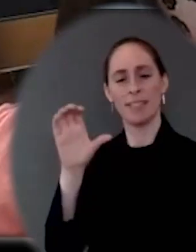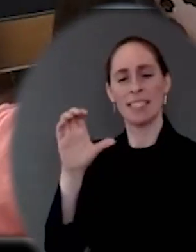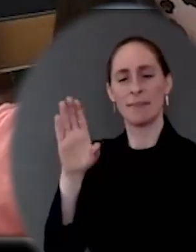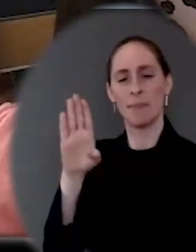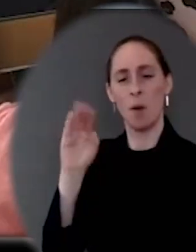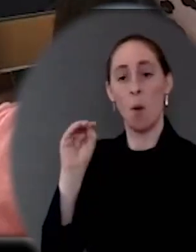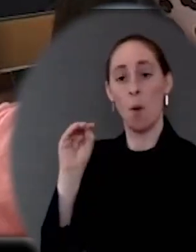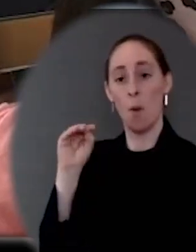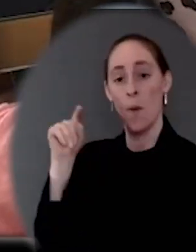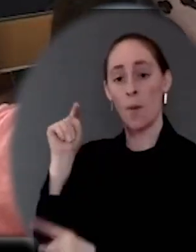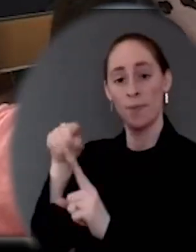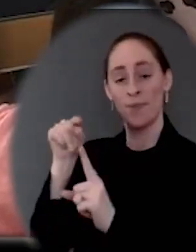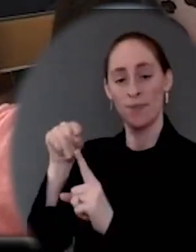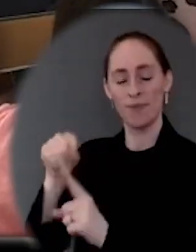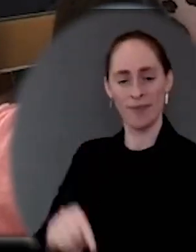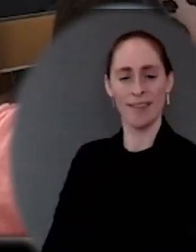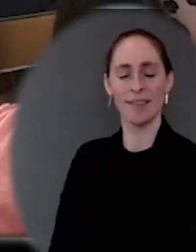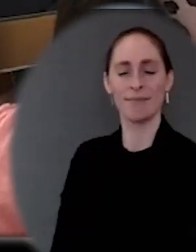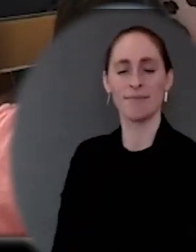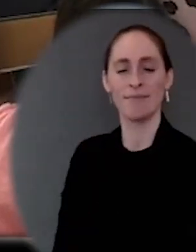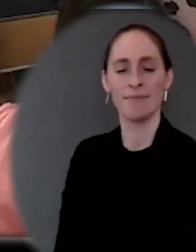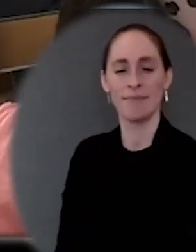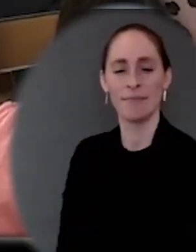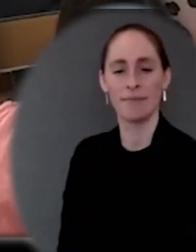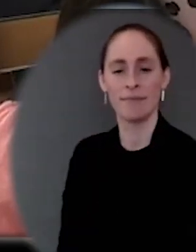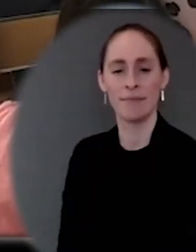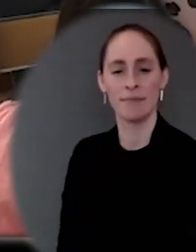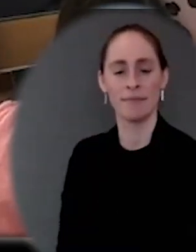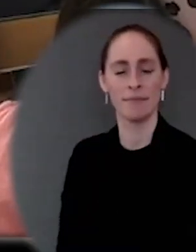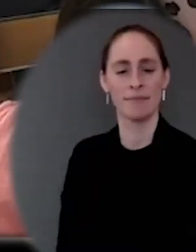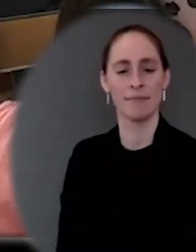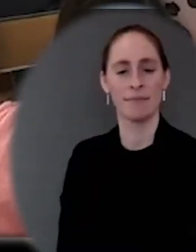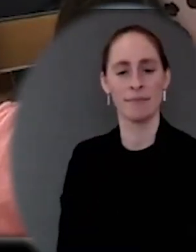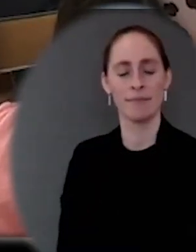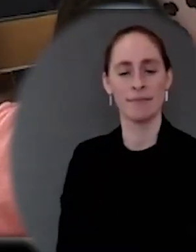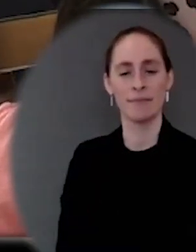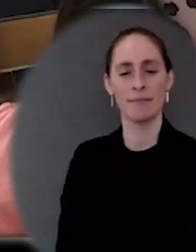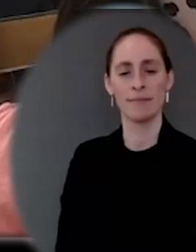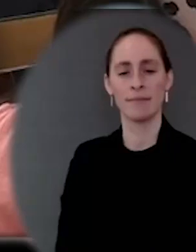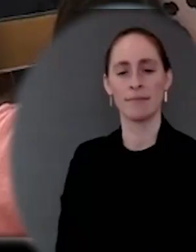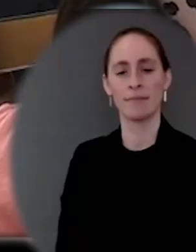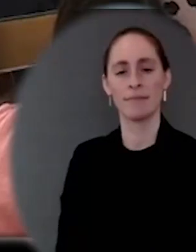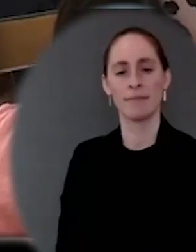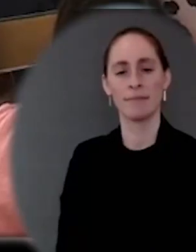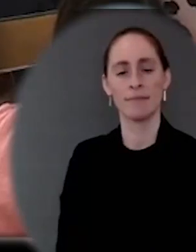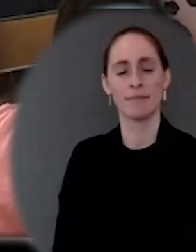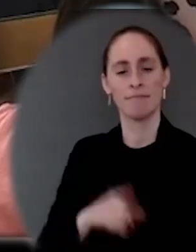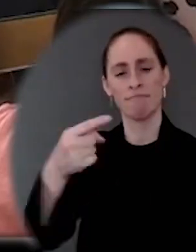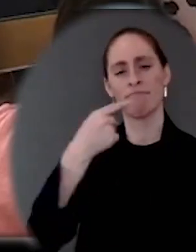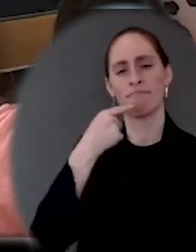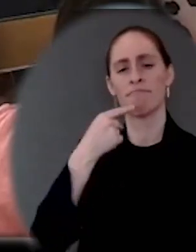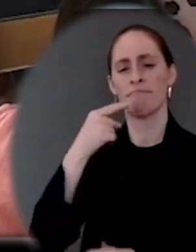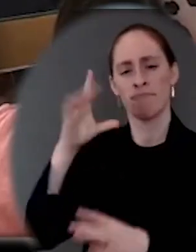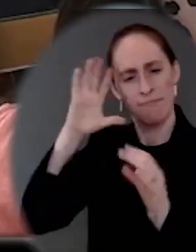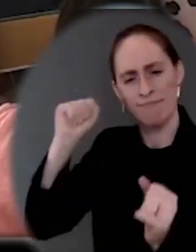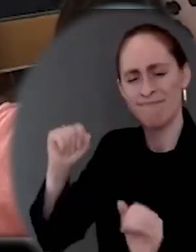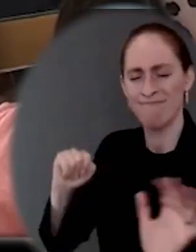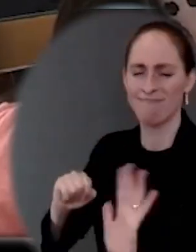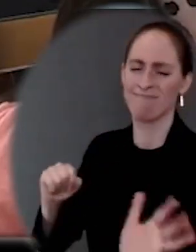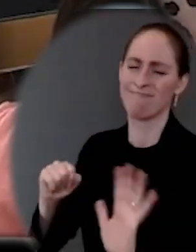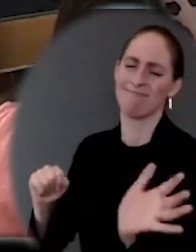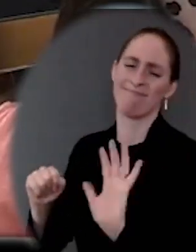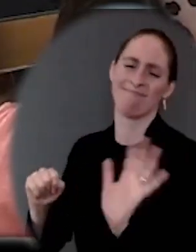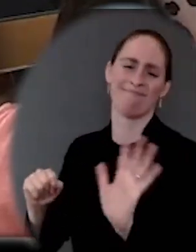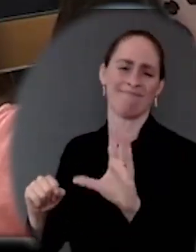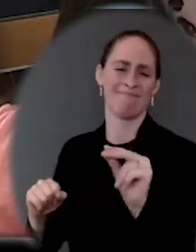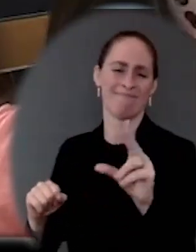Ms. you explained why you didn't think it was valid, said that the President would never support extending these programs if they weren't